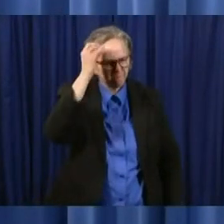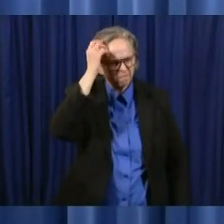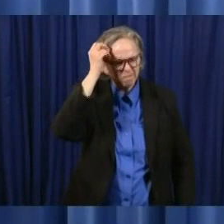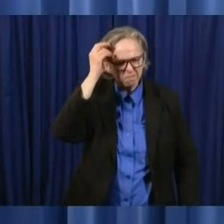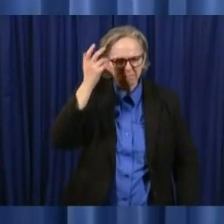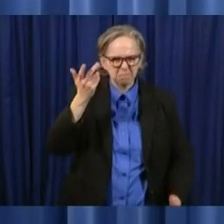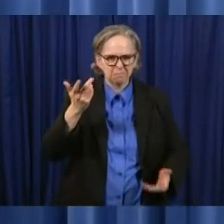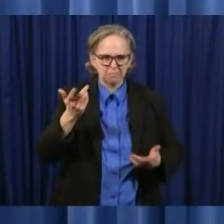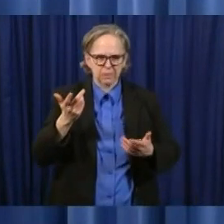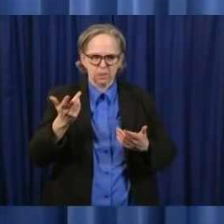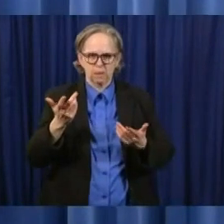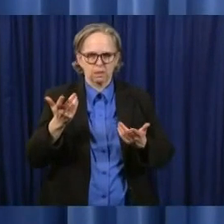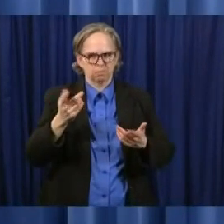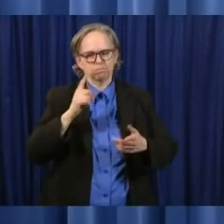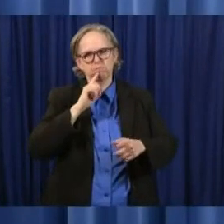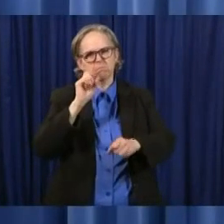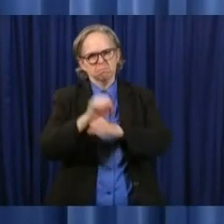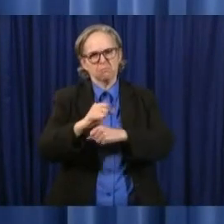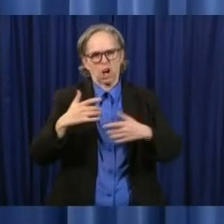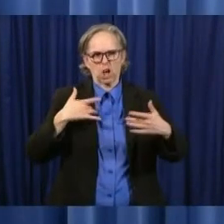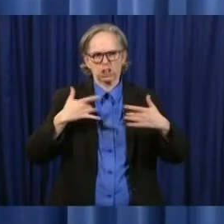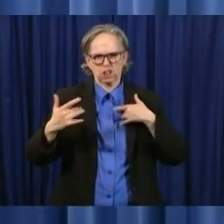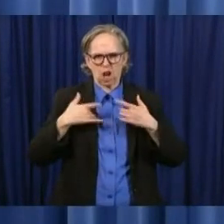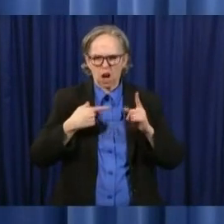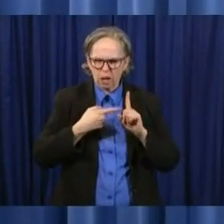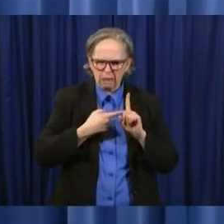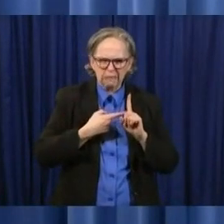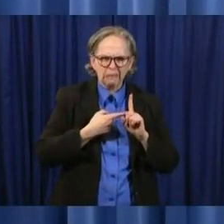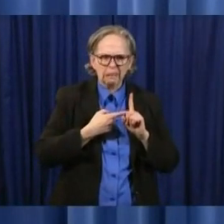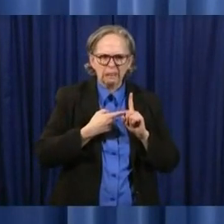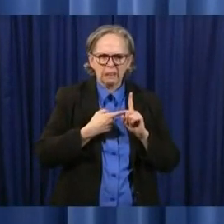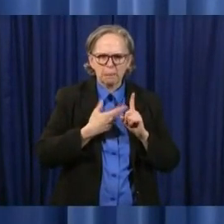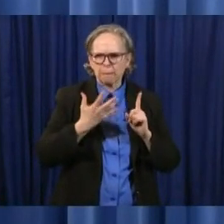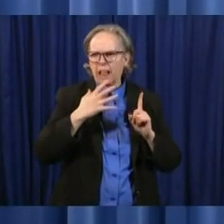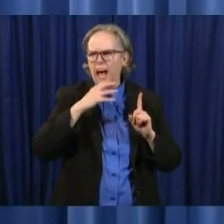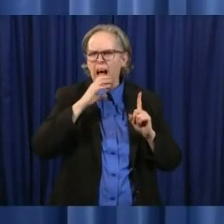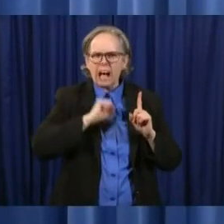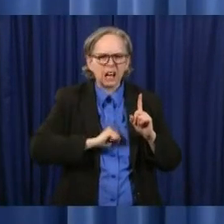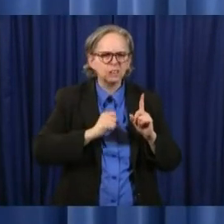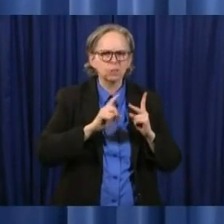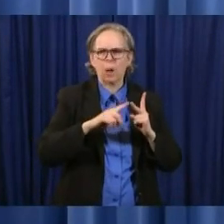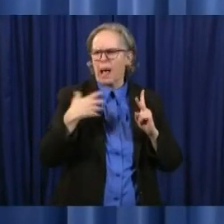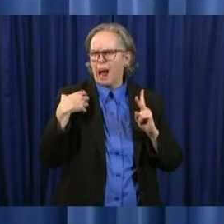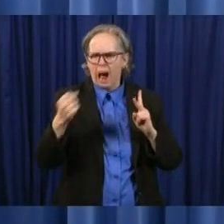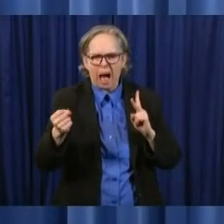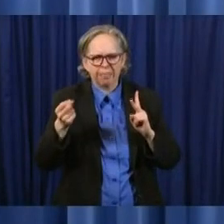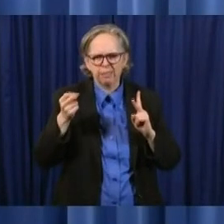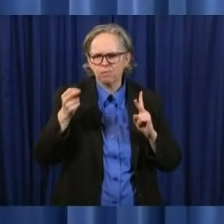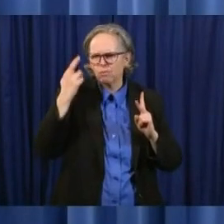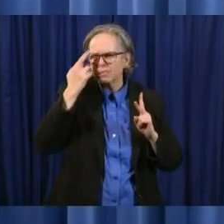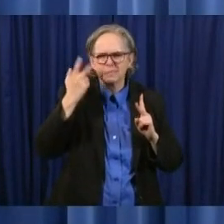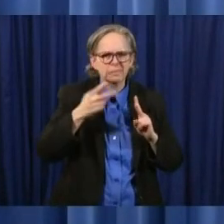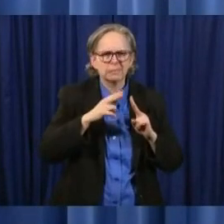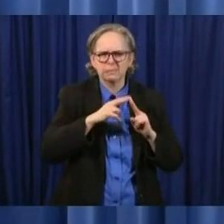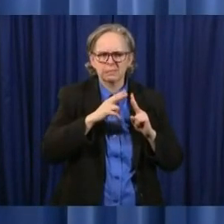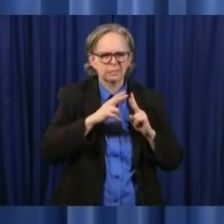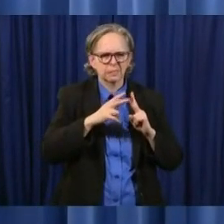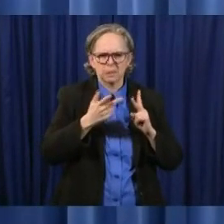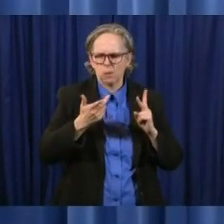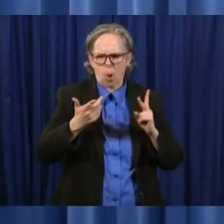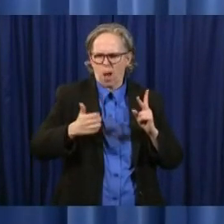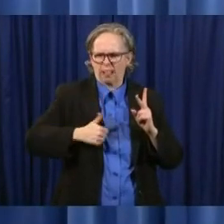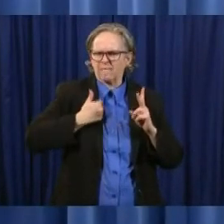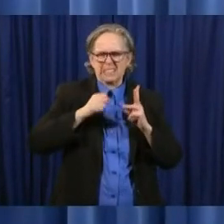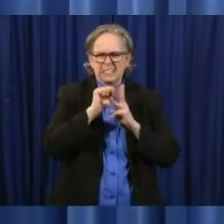that someone who is because of their age because of their health situation is certainly